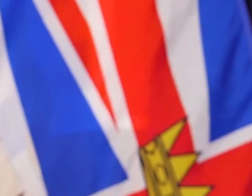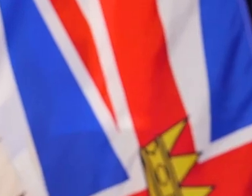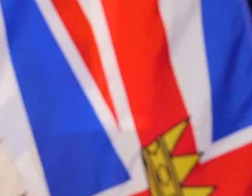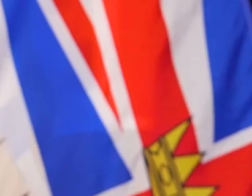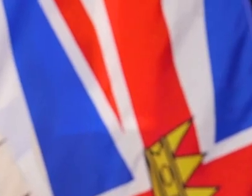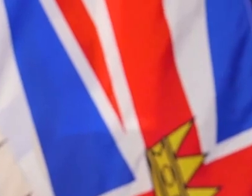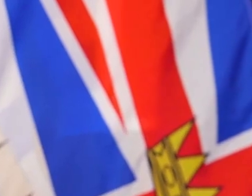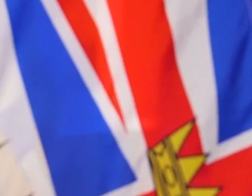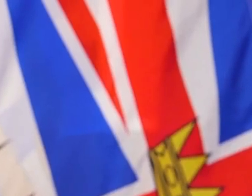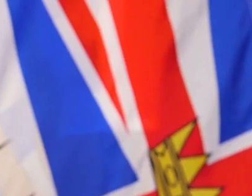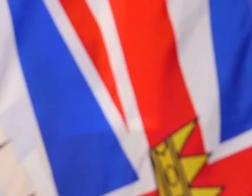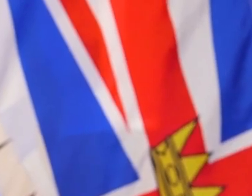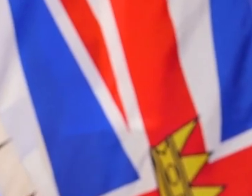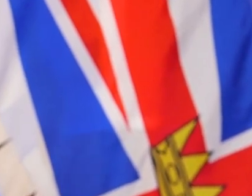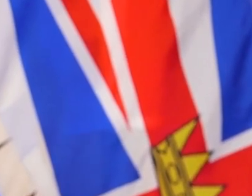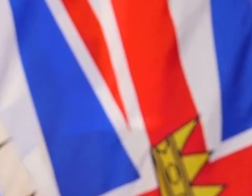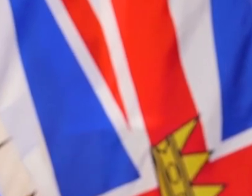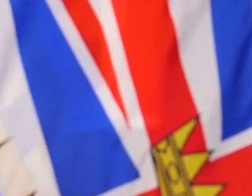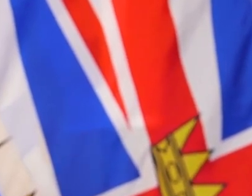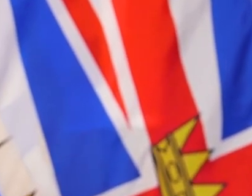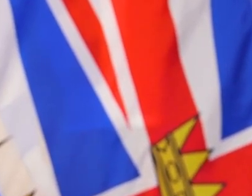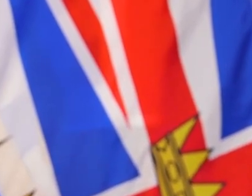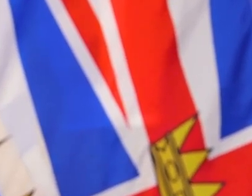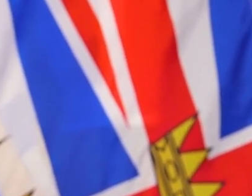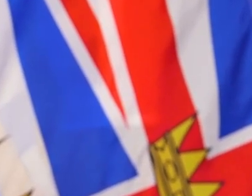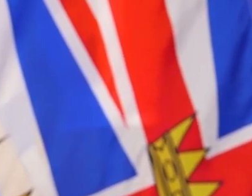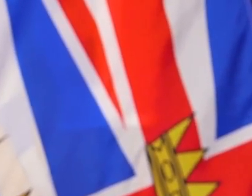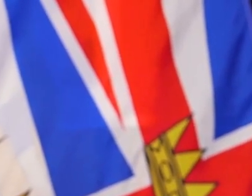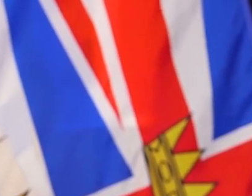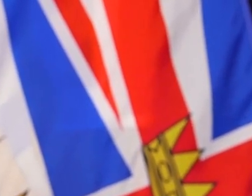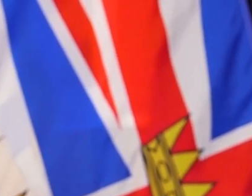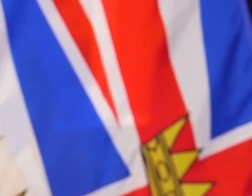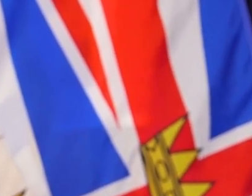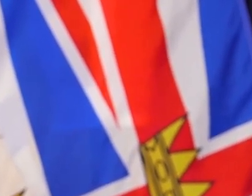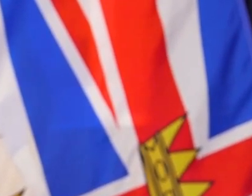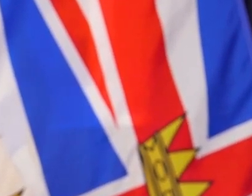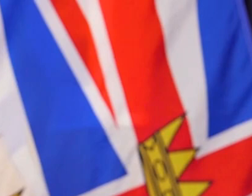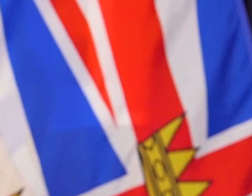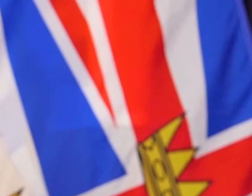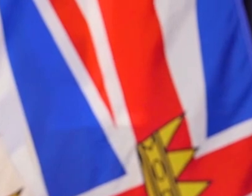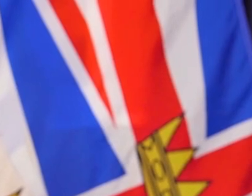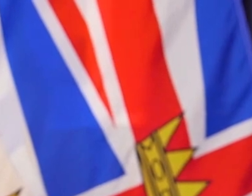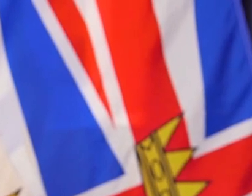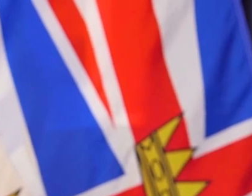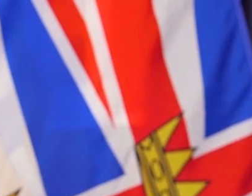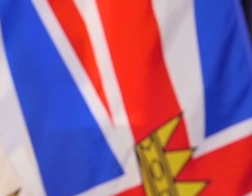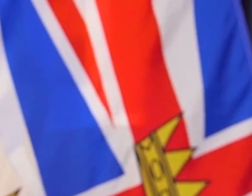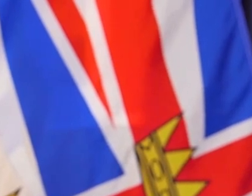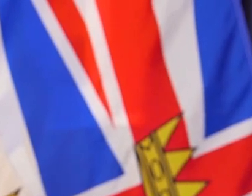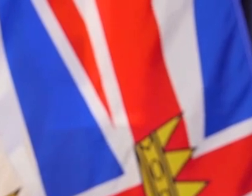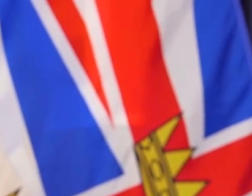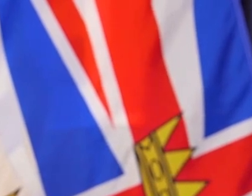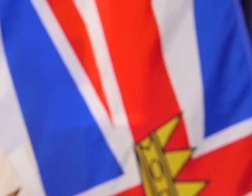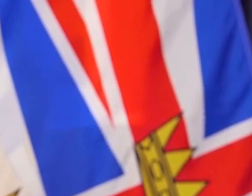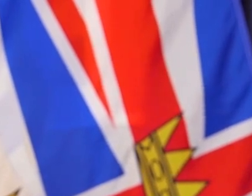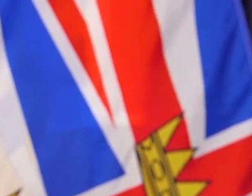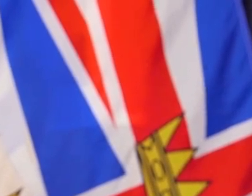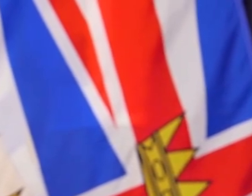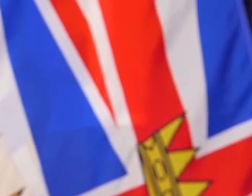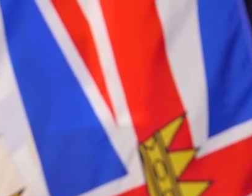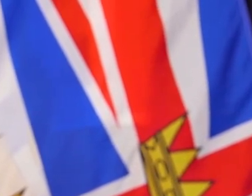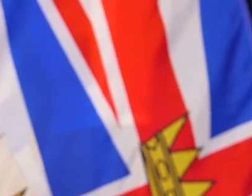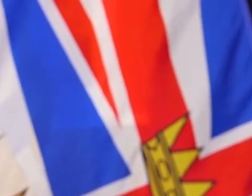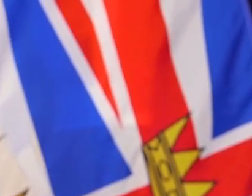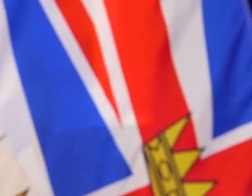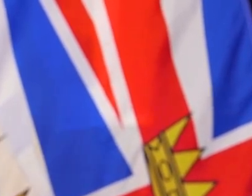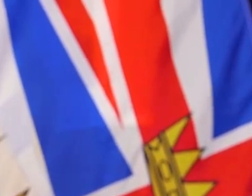Good morning everyone. Thank you for joining us. Today we have Dr. Bonnie Henry in Victoria and Minister Adrian Dix in Vancouver. I will now turn